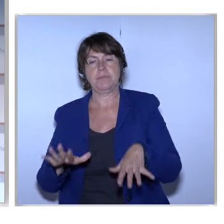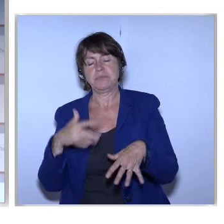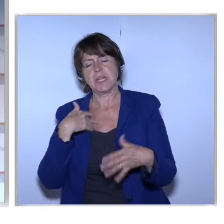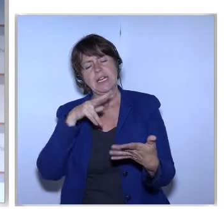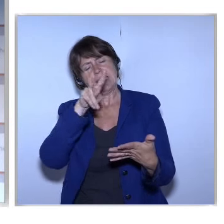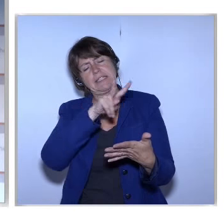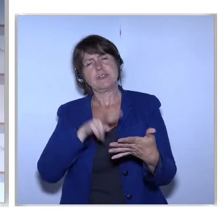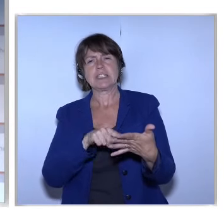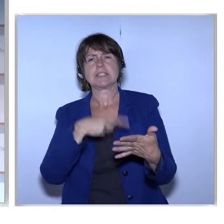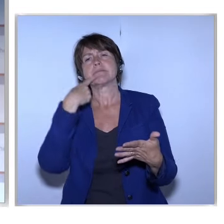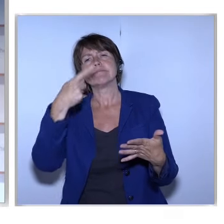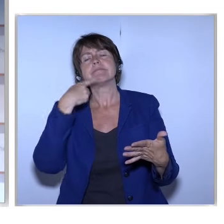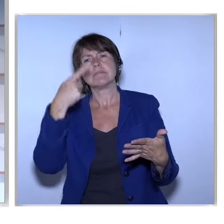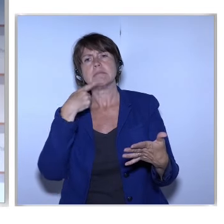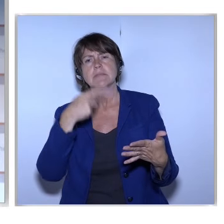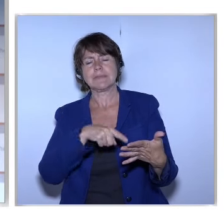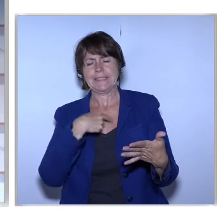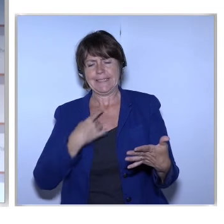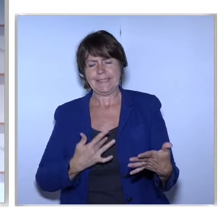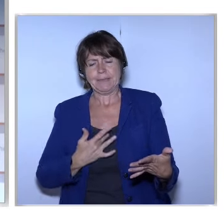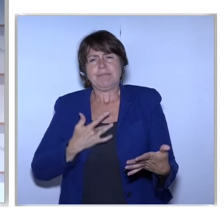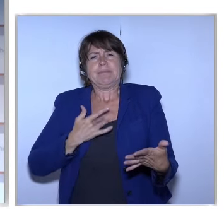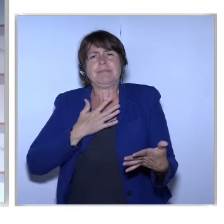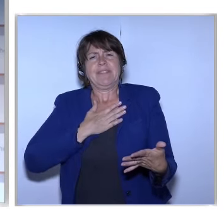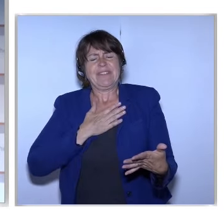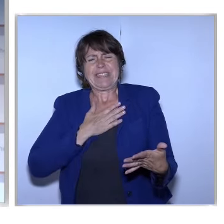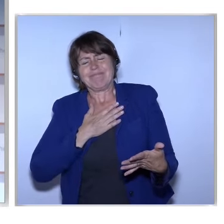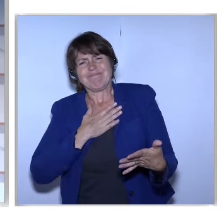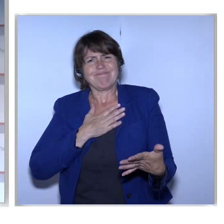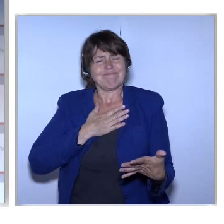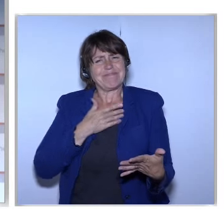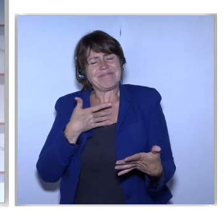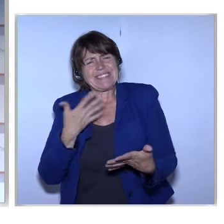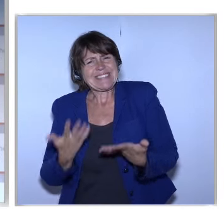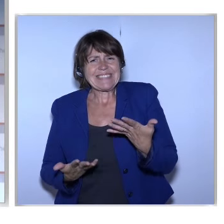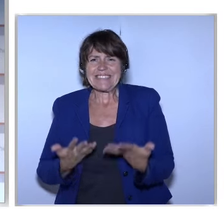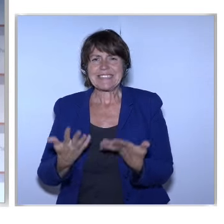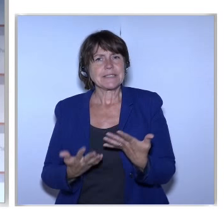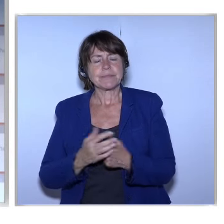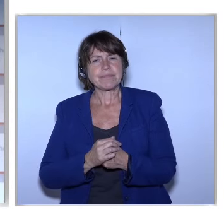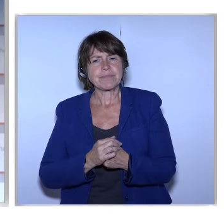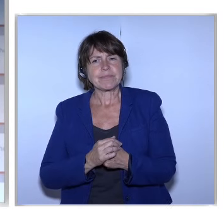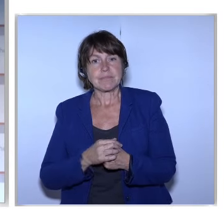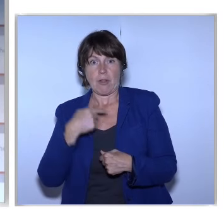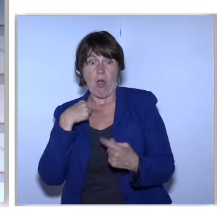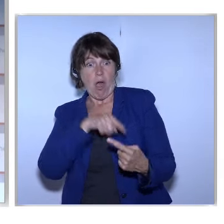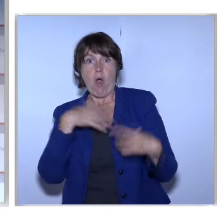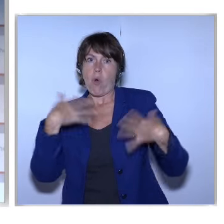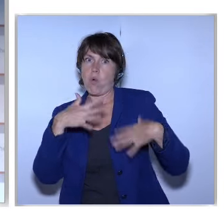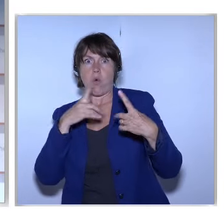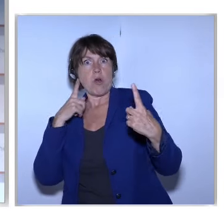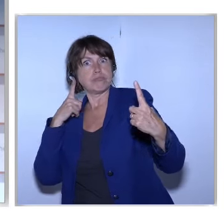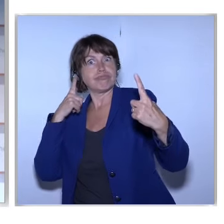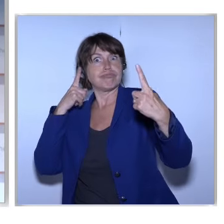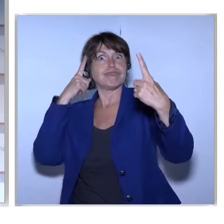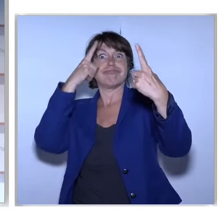I Have To Say I Feel Rather Uncomfortable About Looking At These Ambitions Through Those